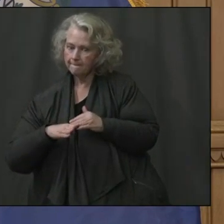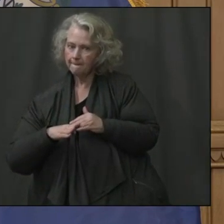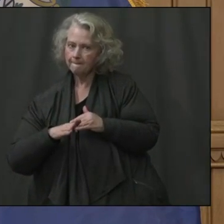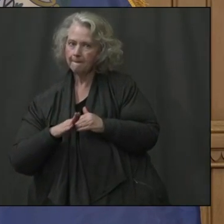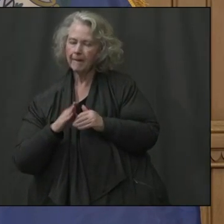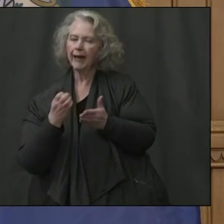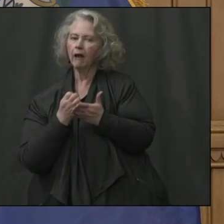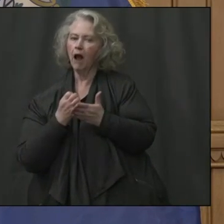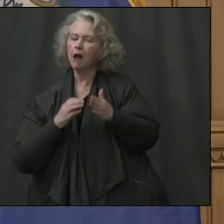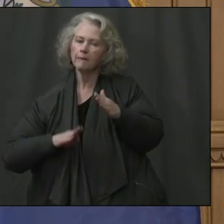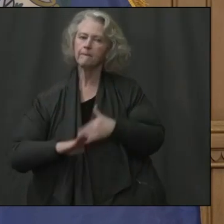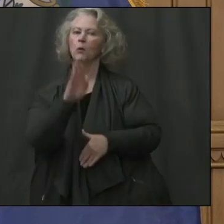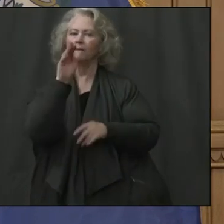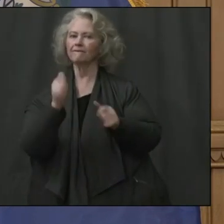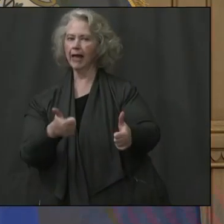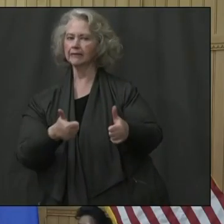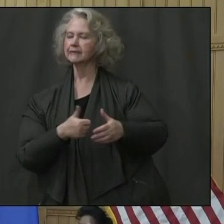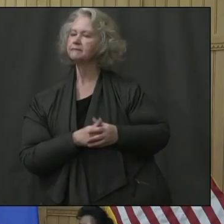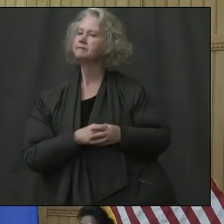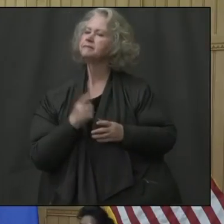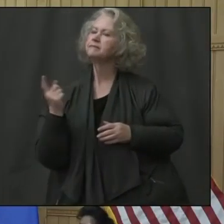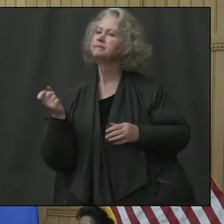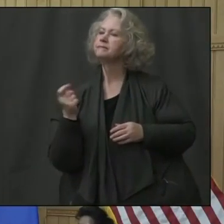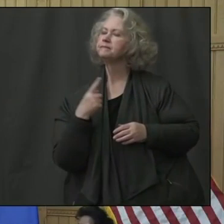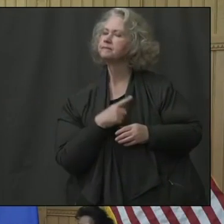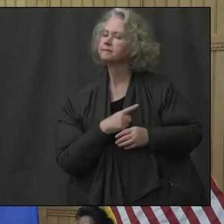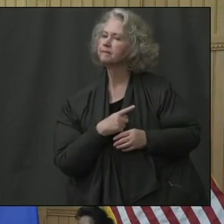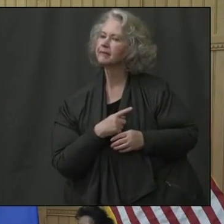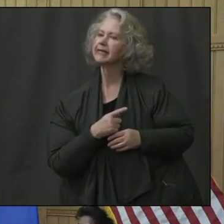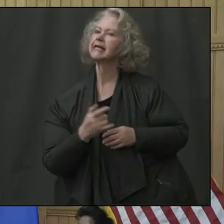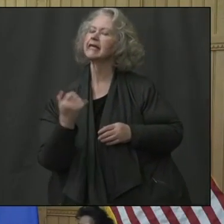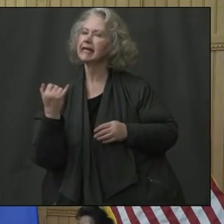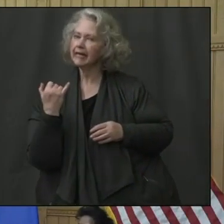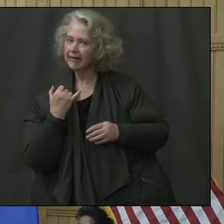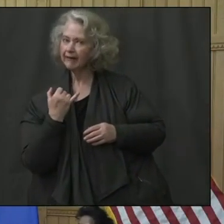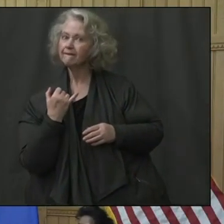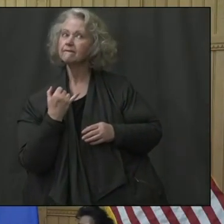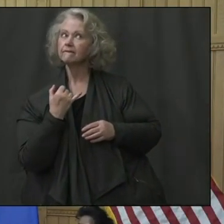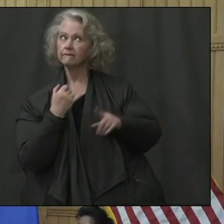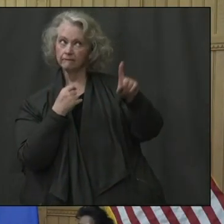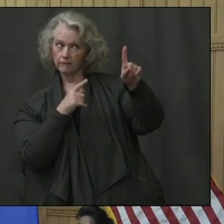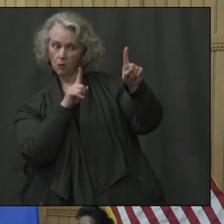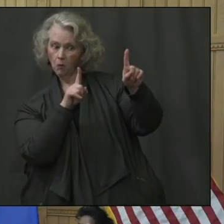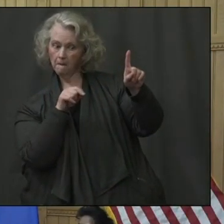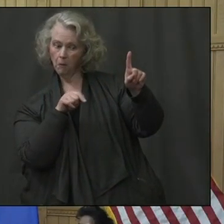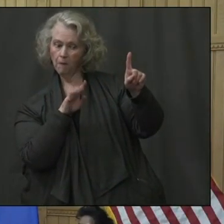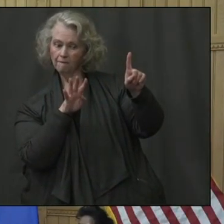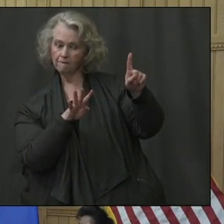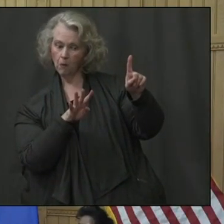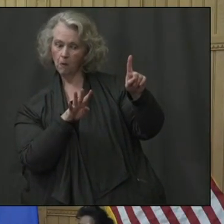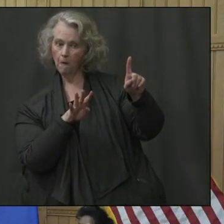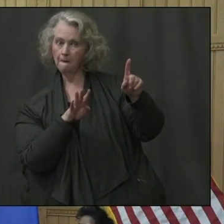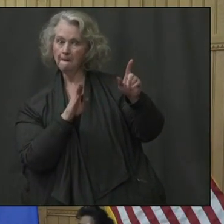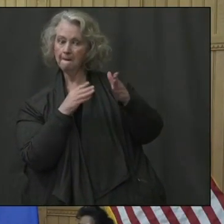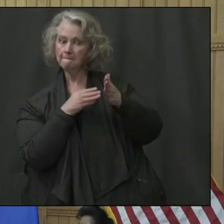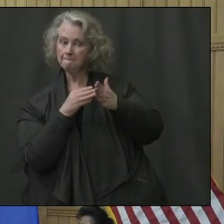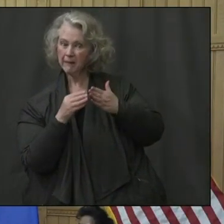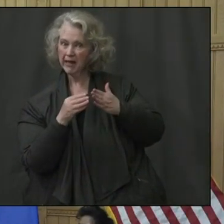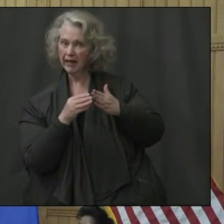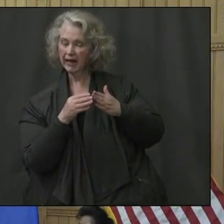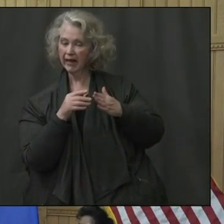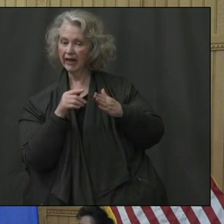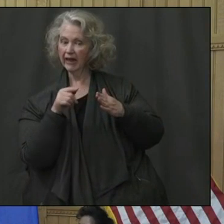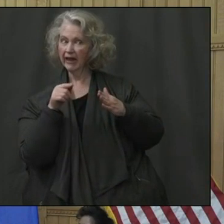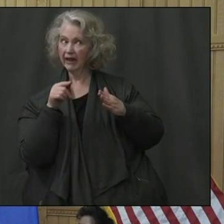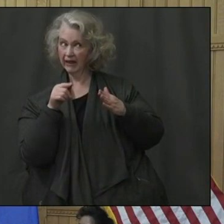economy growing faster. So if you get the $1.45 billion from, from the federal government on April 27th, um,